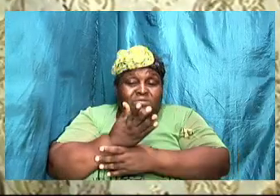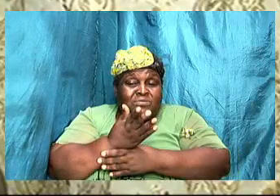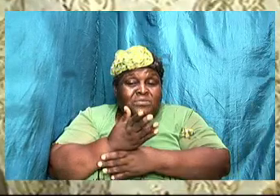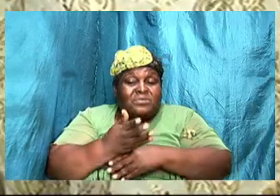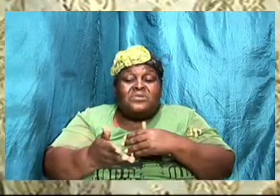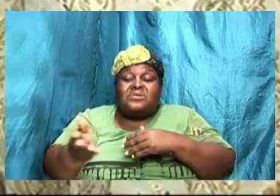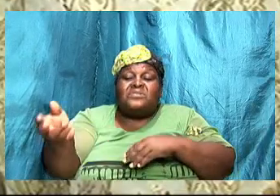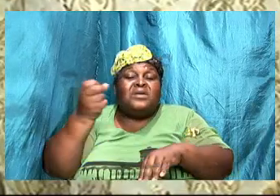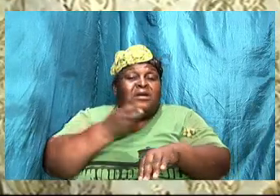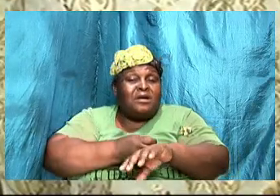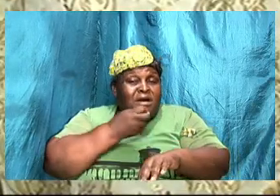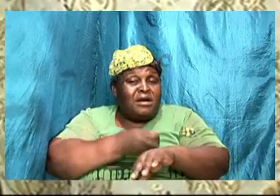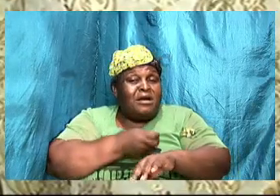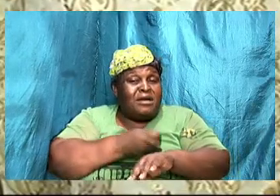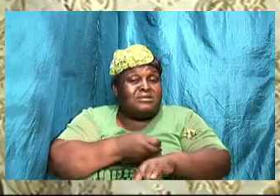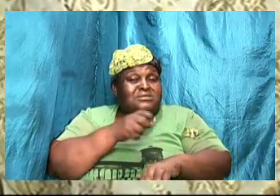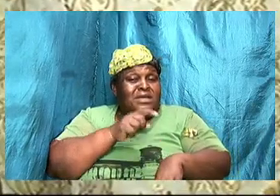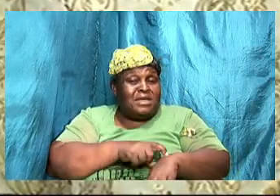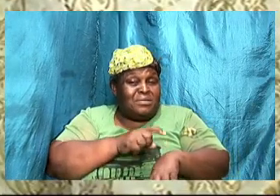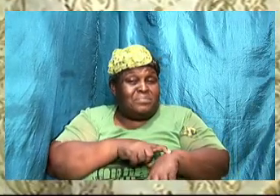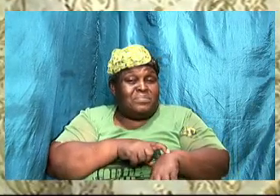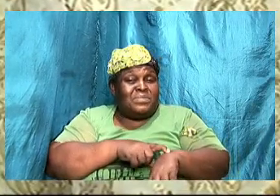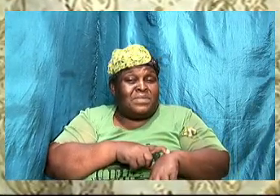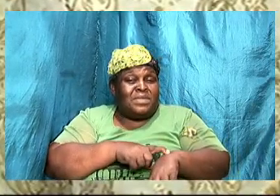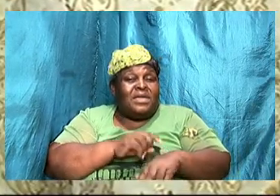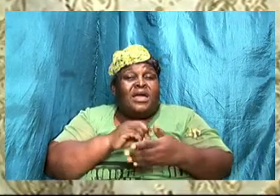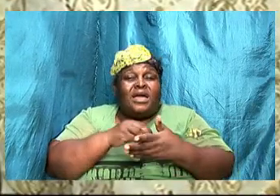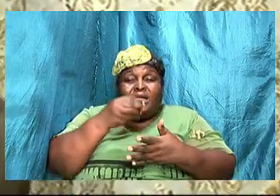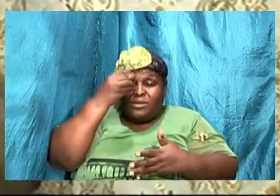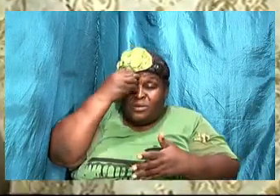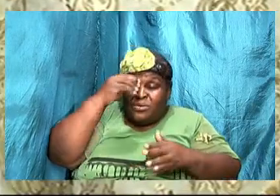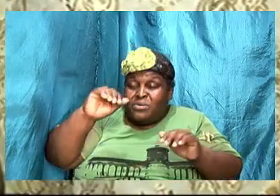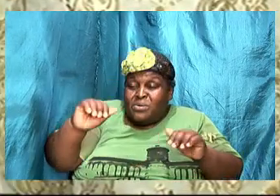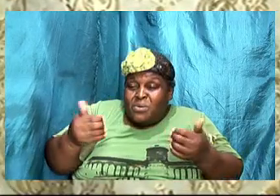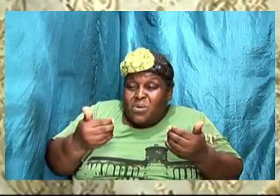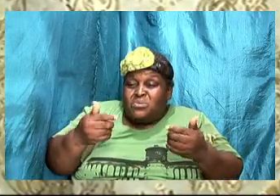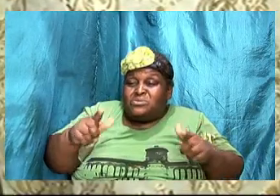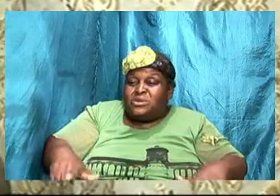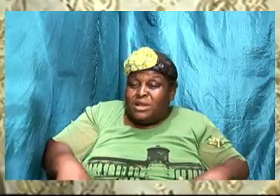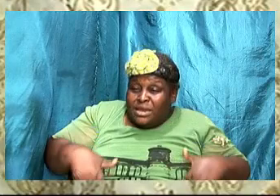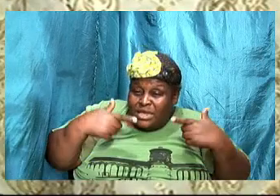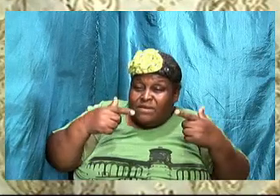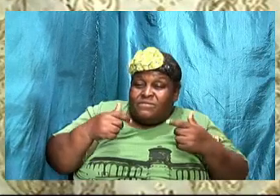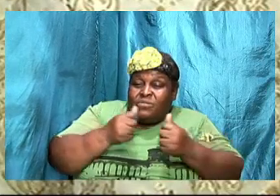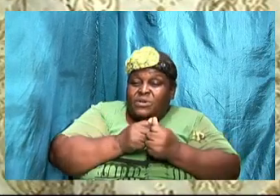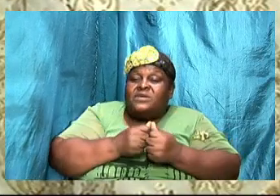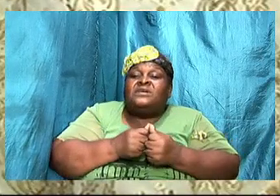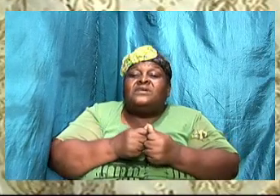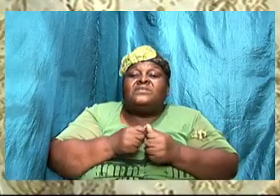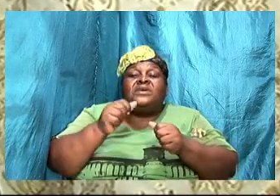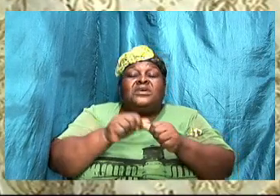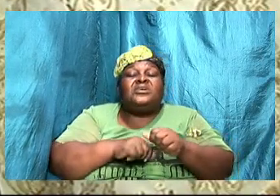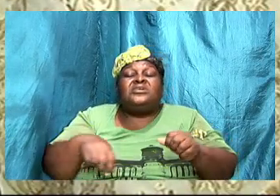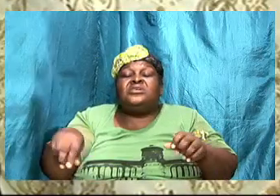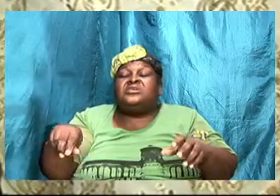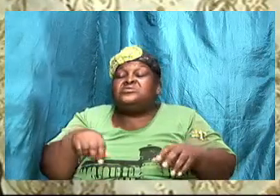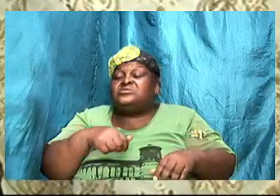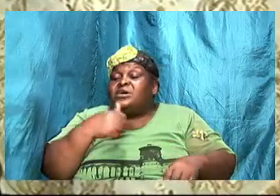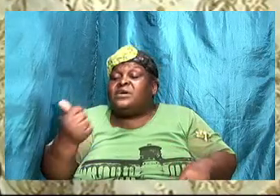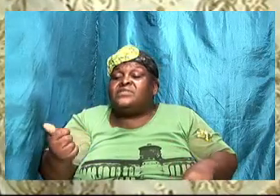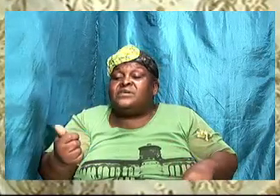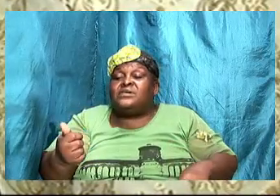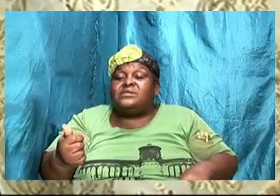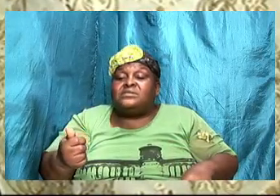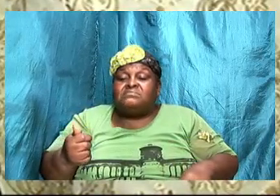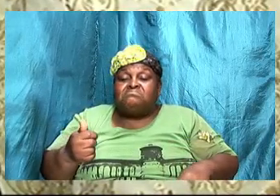deal with each other I tell you that the things that I went through some of the things that I went through I would not change